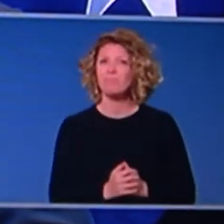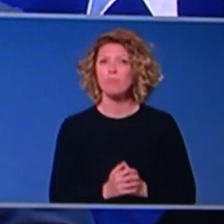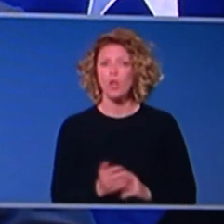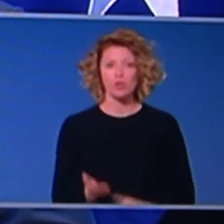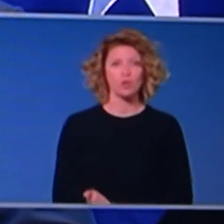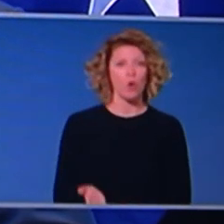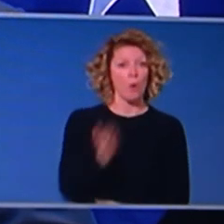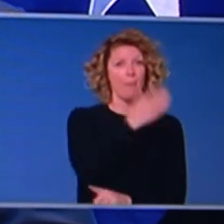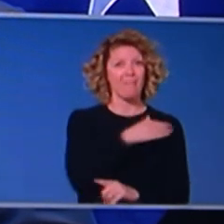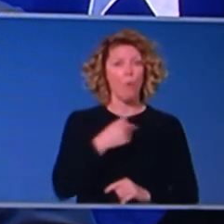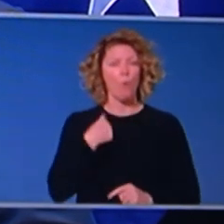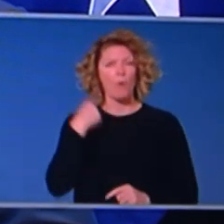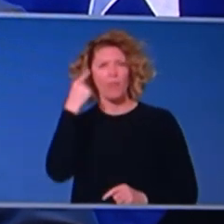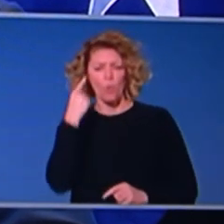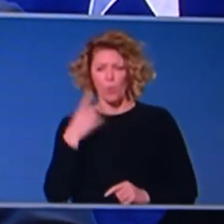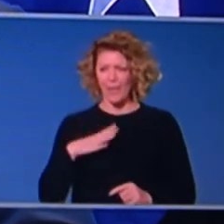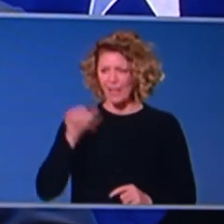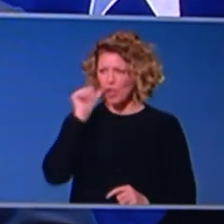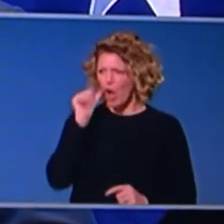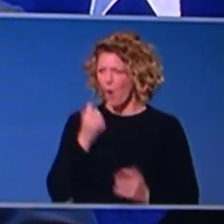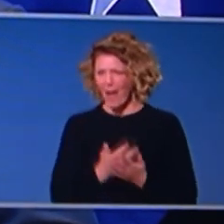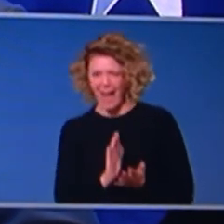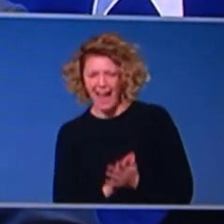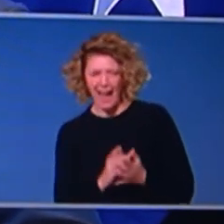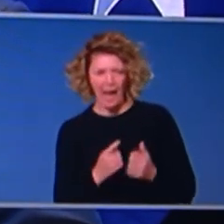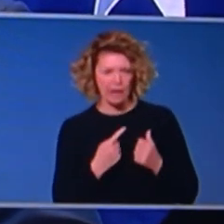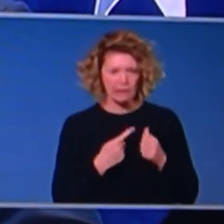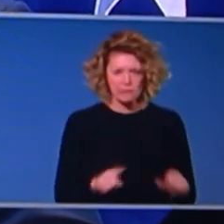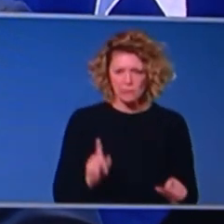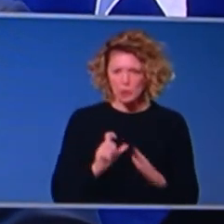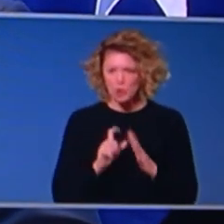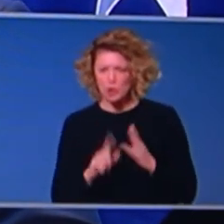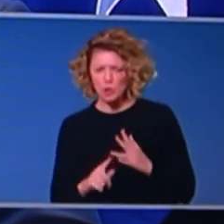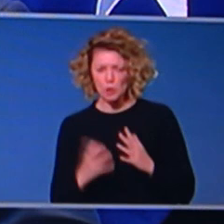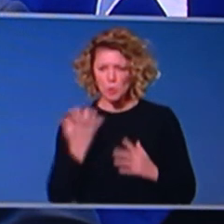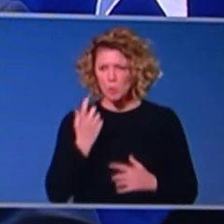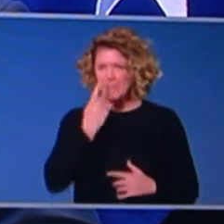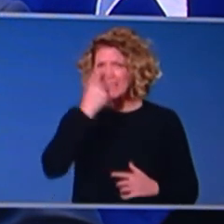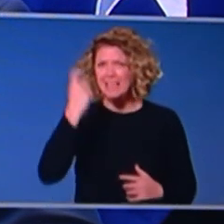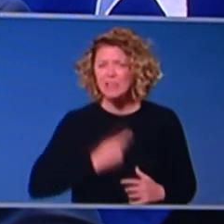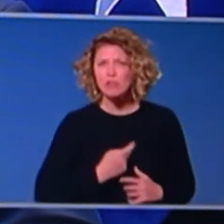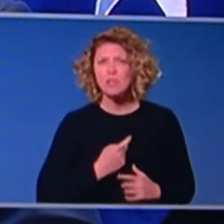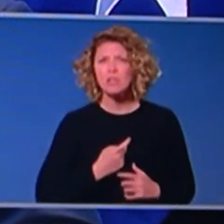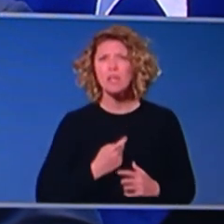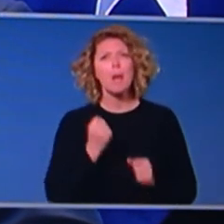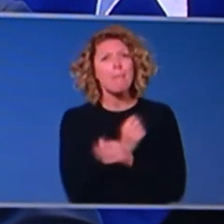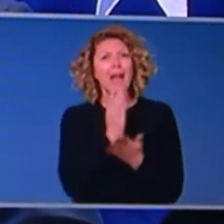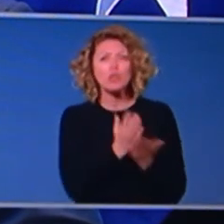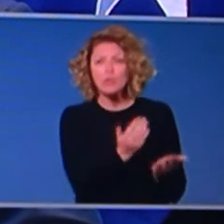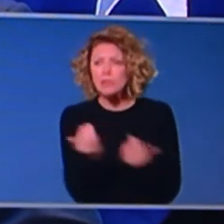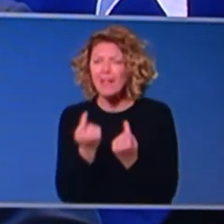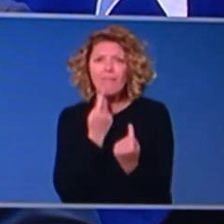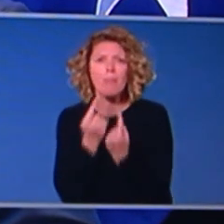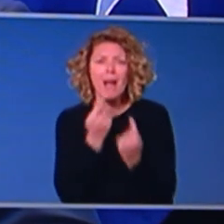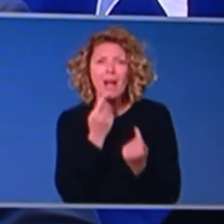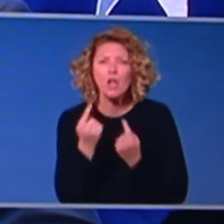the ability to know what's going on, um, and how to respond to it and its severity and, and, getting access to transparent information in those